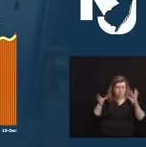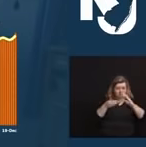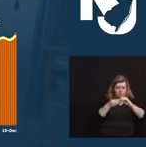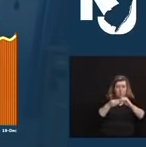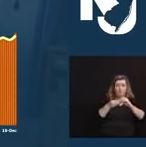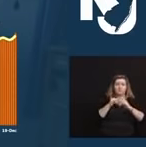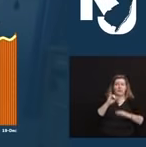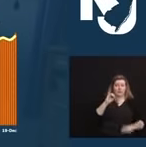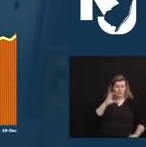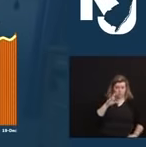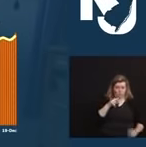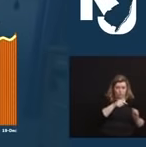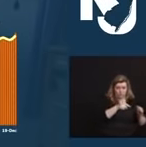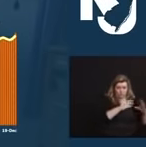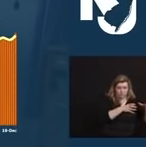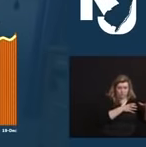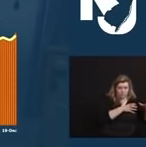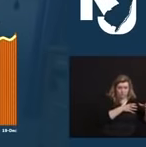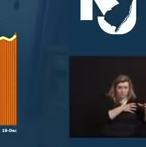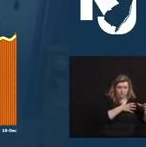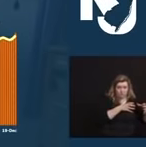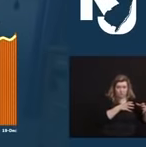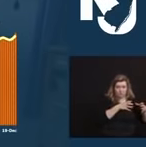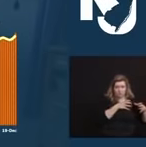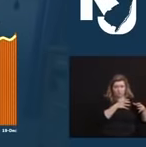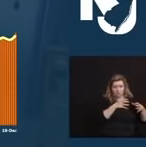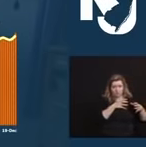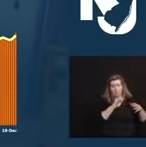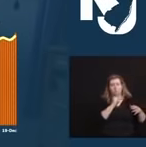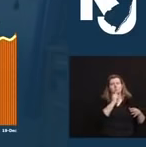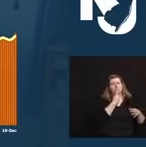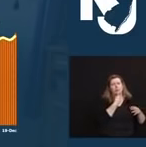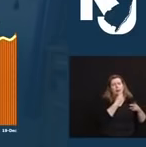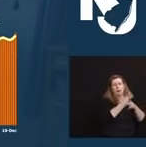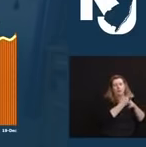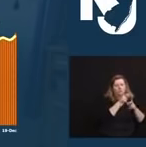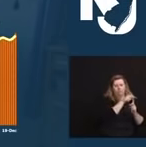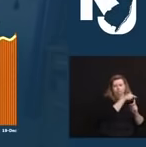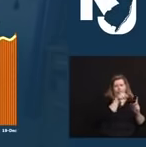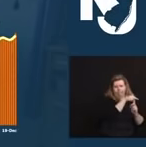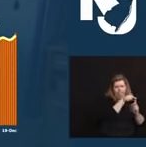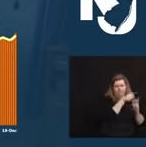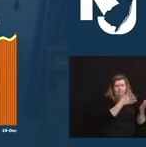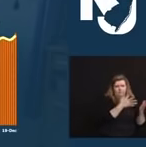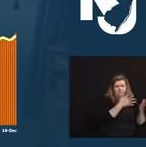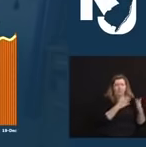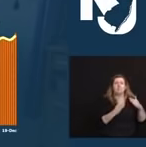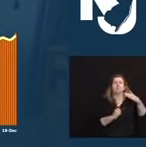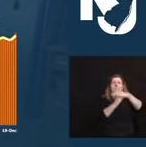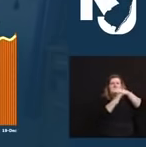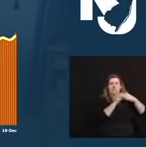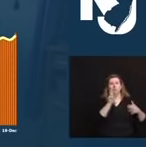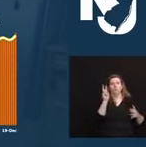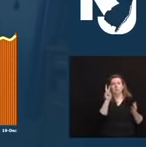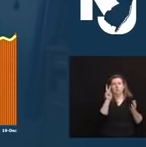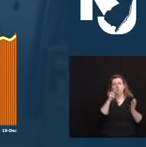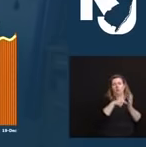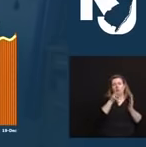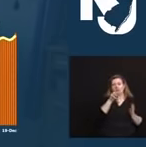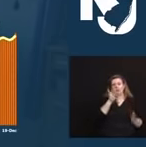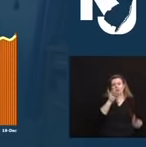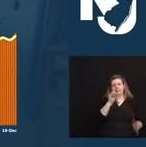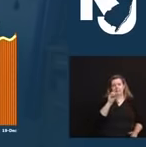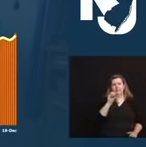intensive or critical care. Judy, our peak was 2,080. So we're inching up high